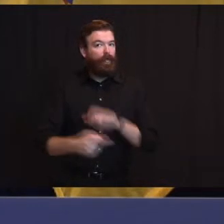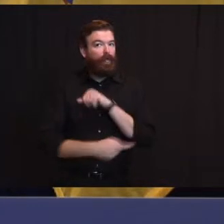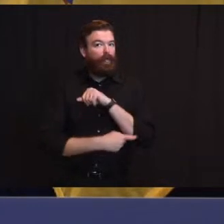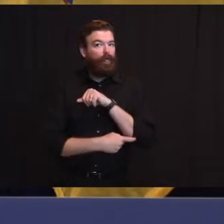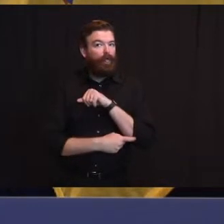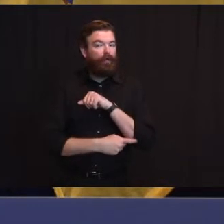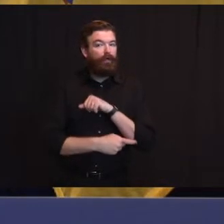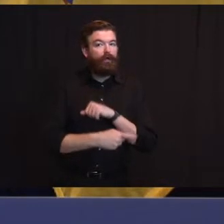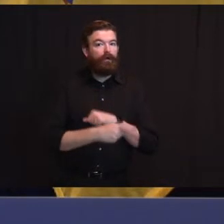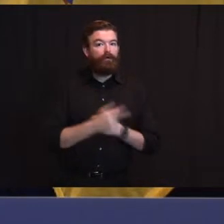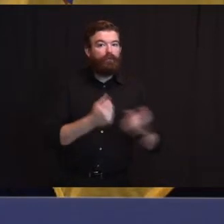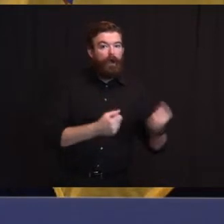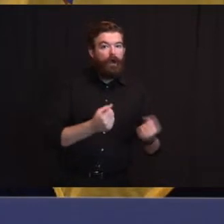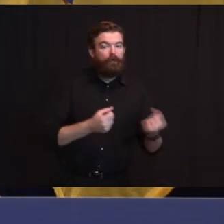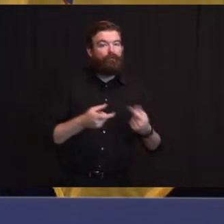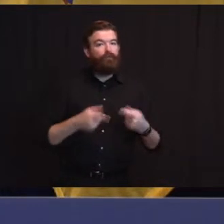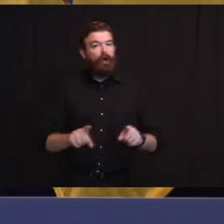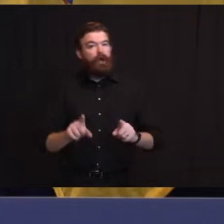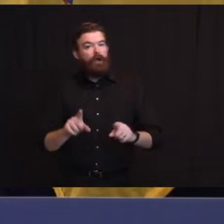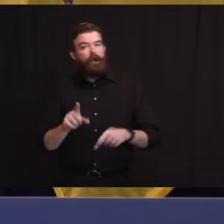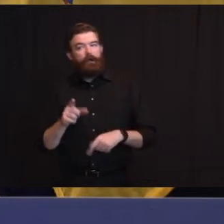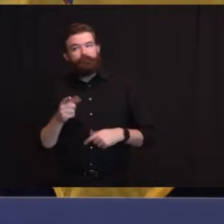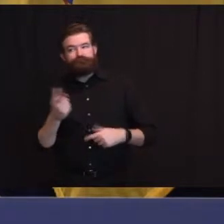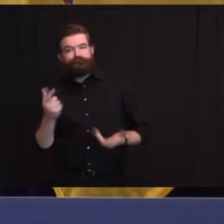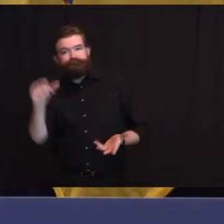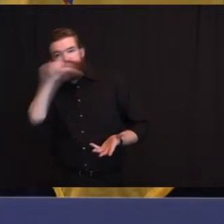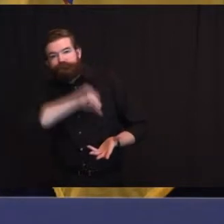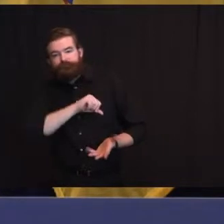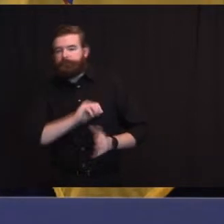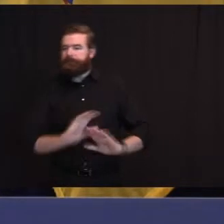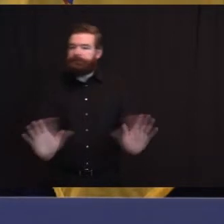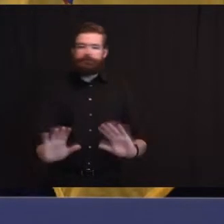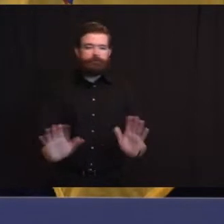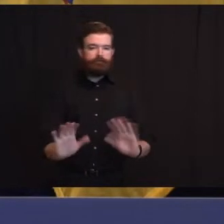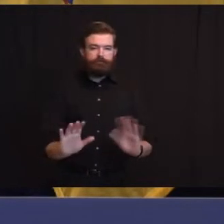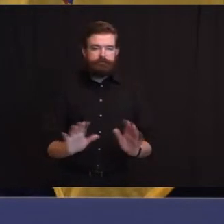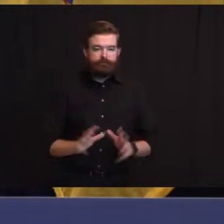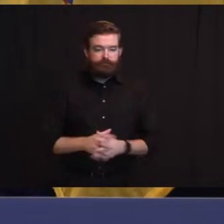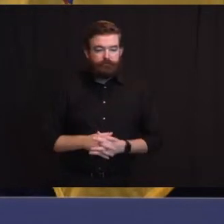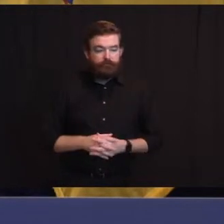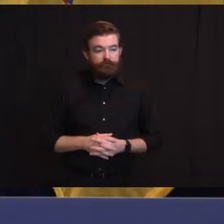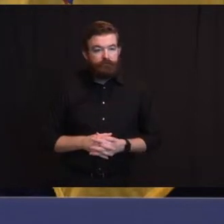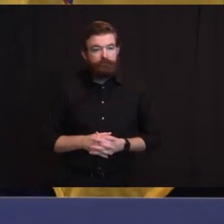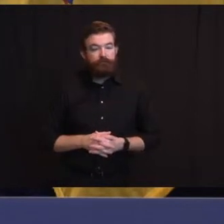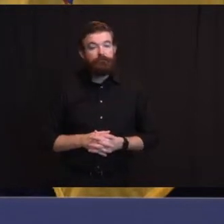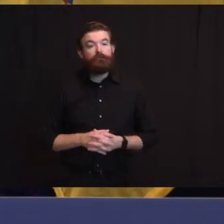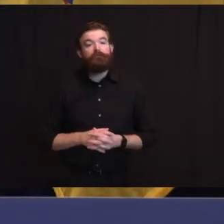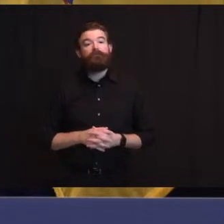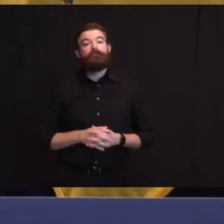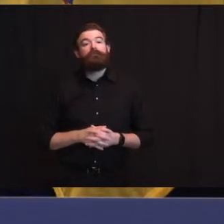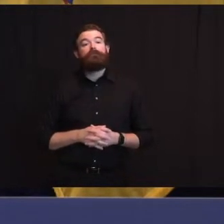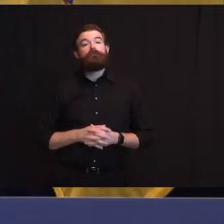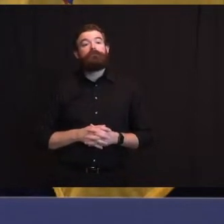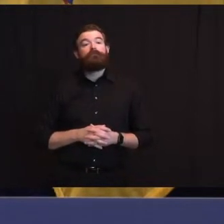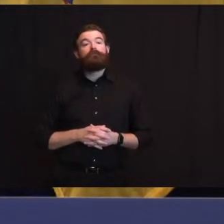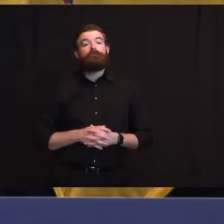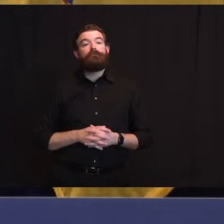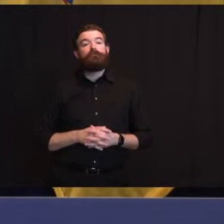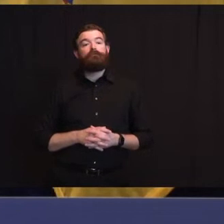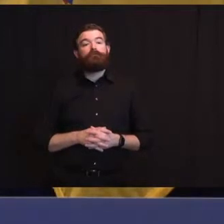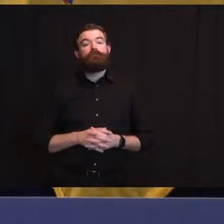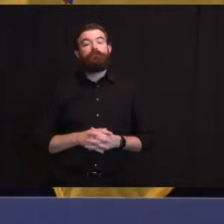Good words of wisdom. The weather this week looks decent, right? It does look decent. think it's, right now it's